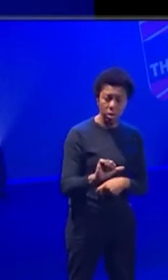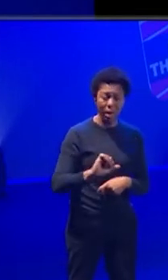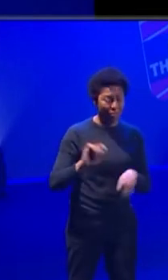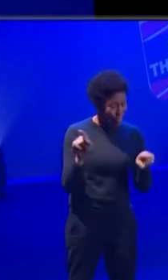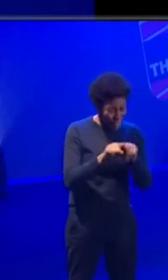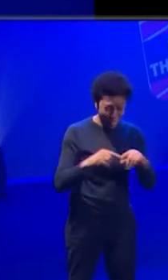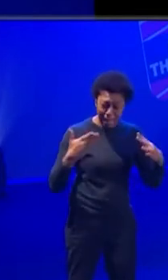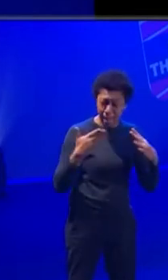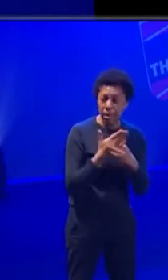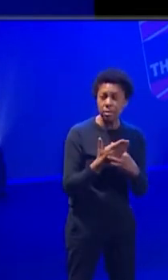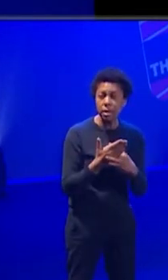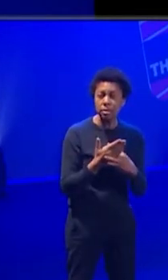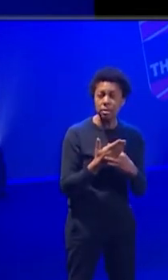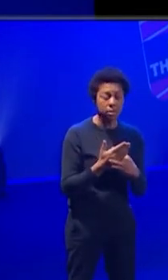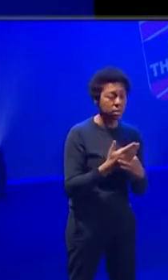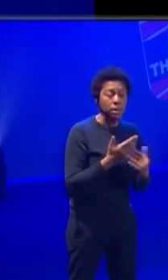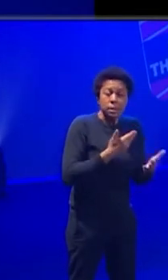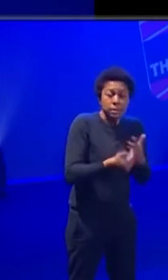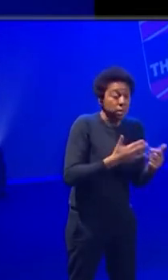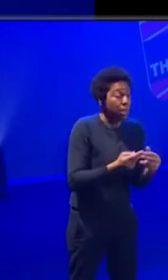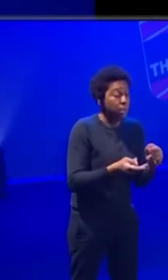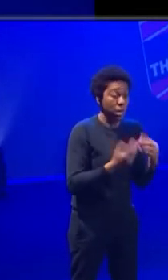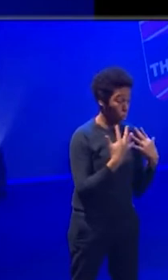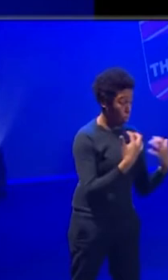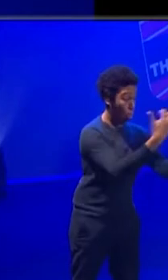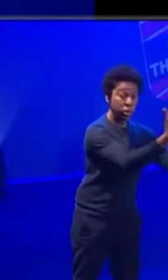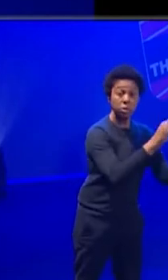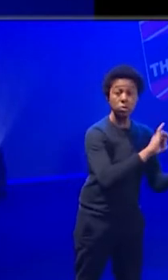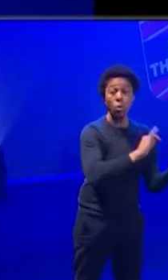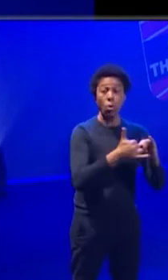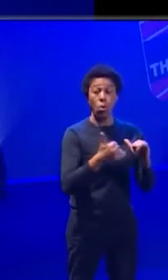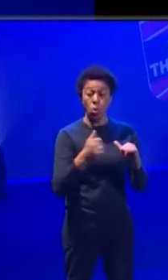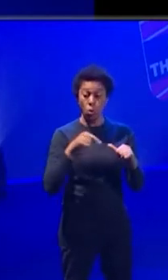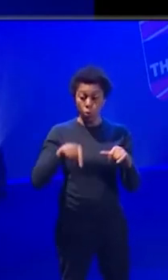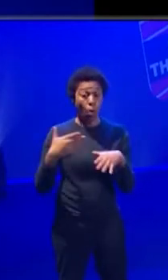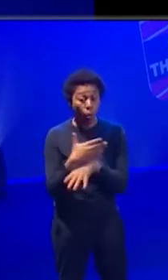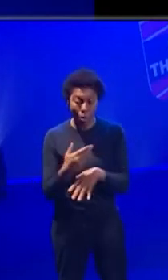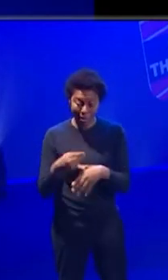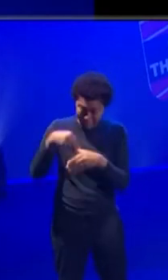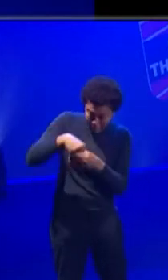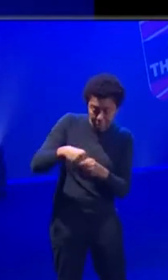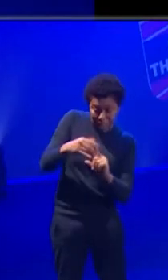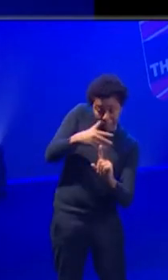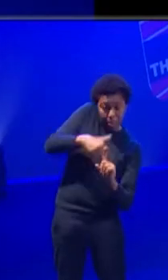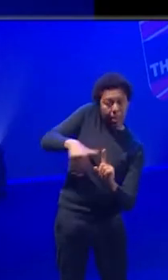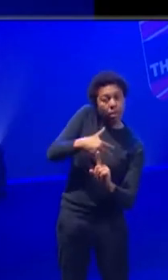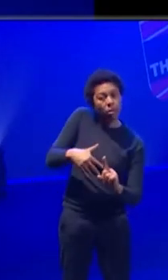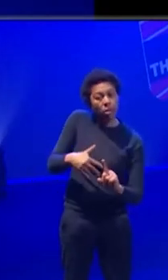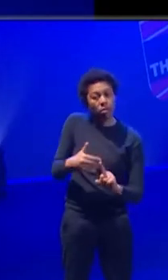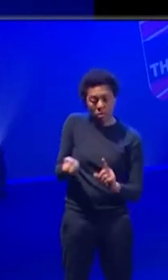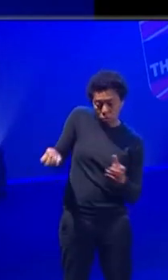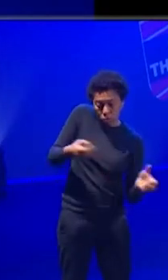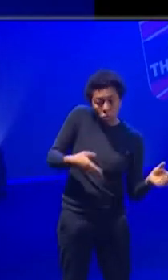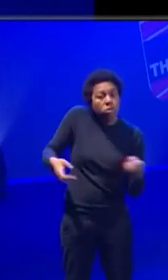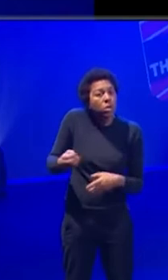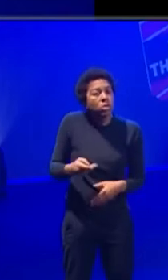at every part. Whether you're an audience member or you're somebody who's contributing directly to either the production because